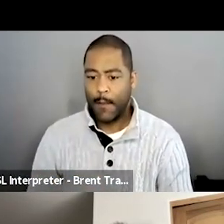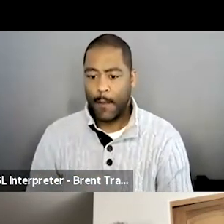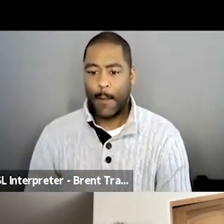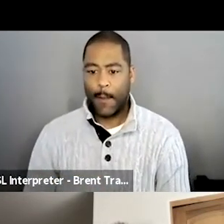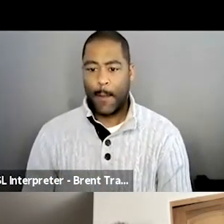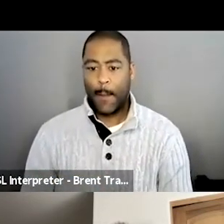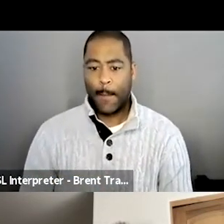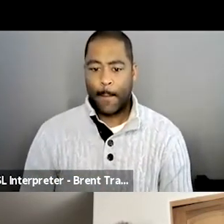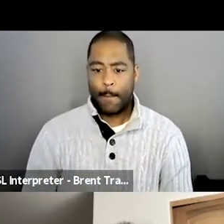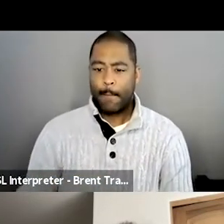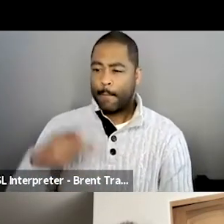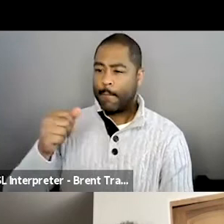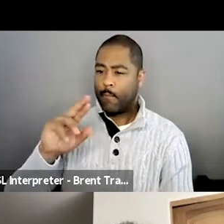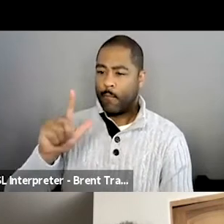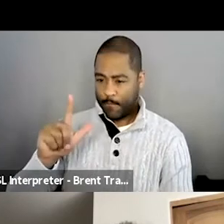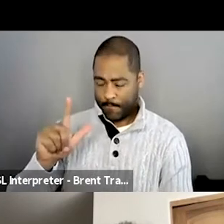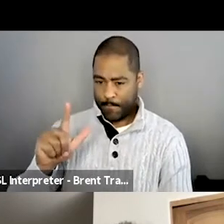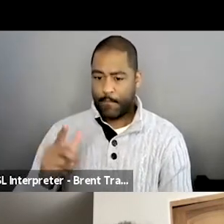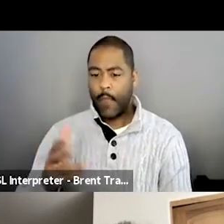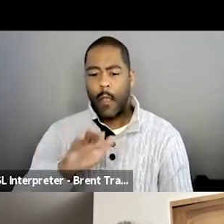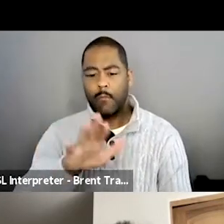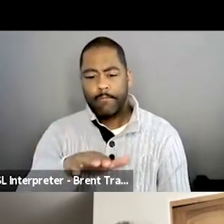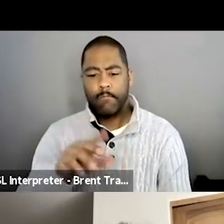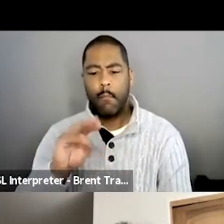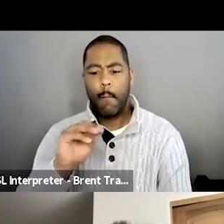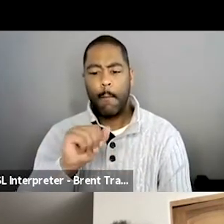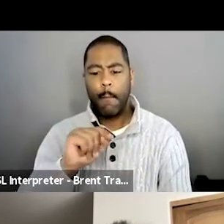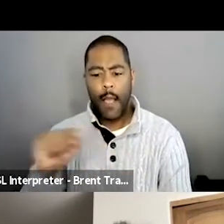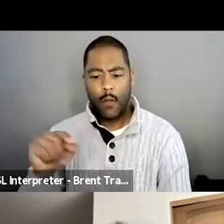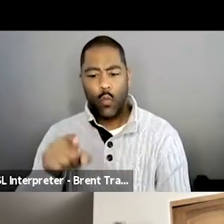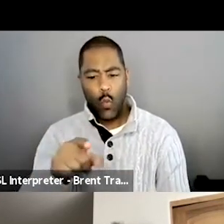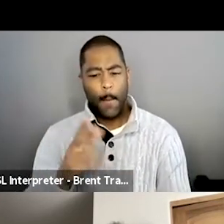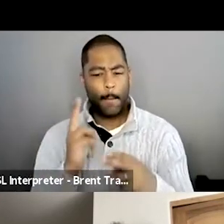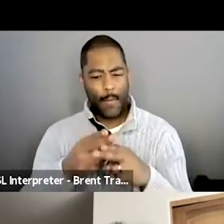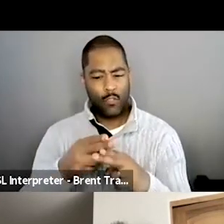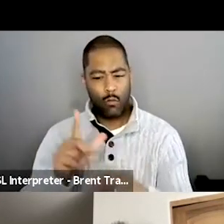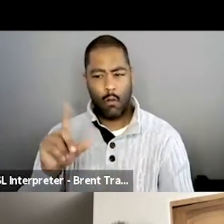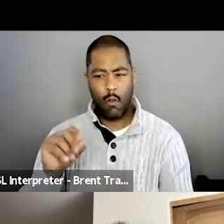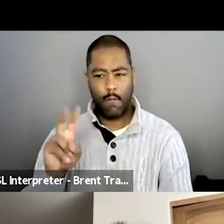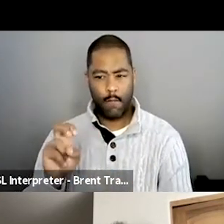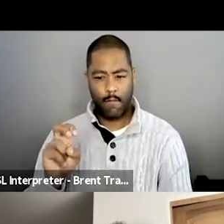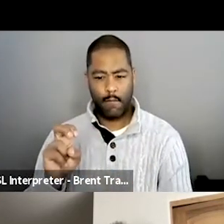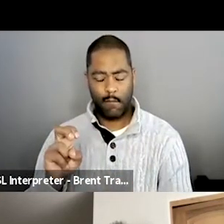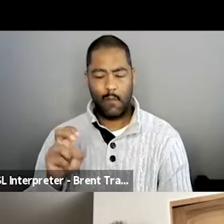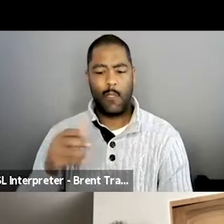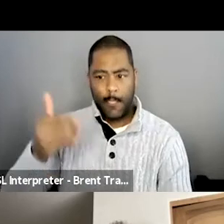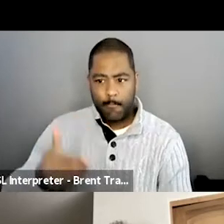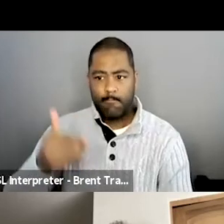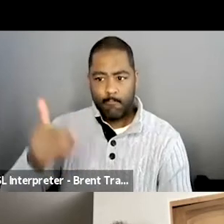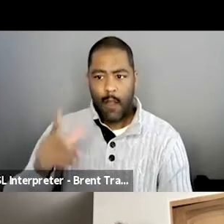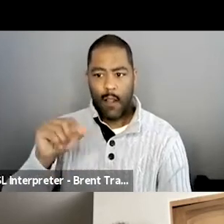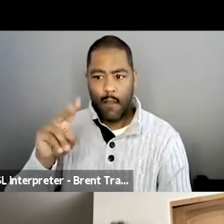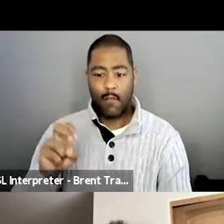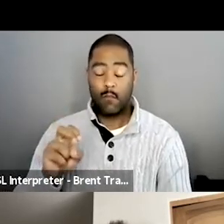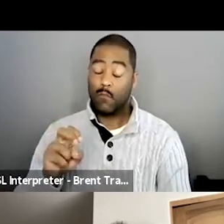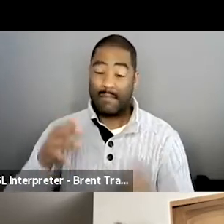Yeah. Matt, I want to make a comment about the love that you have referenced a few times, um, without a doubt that shines through